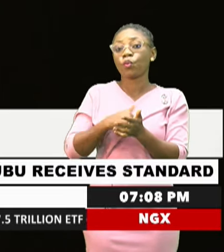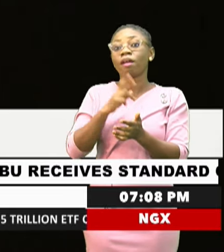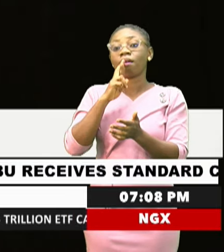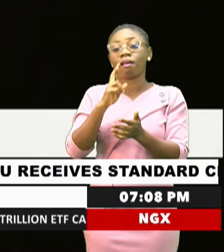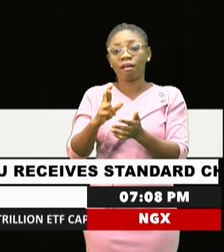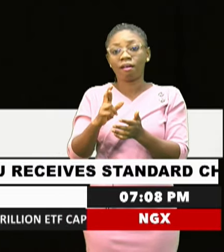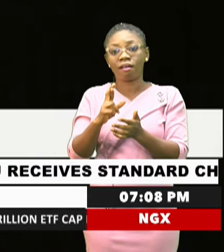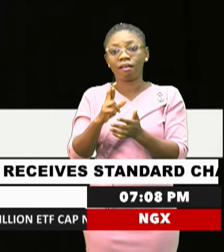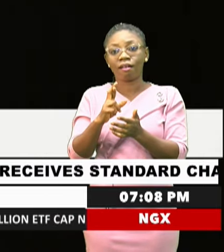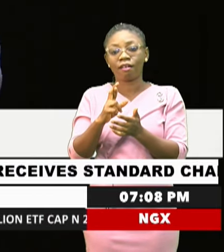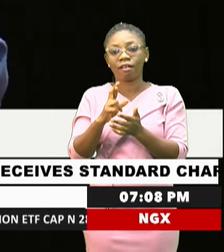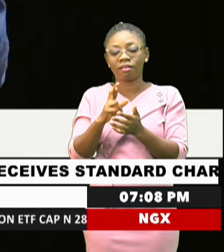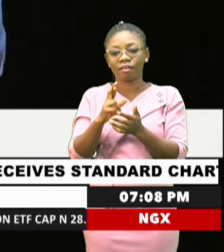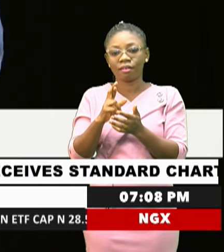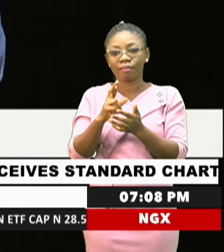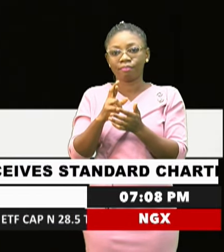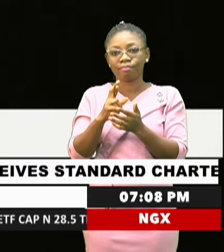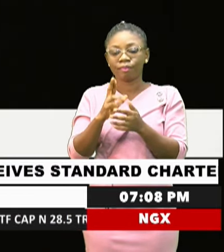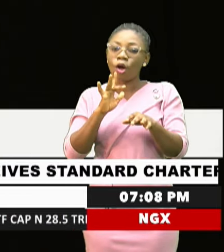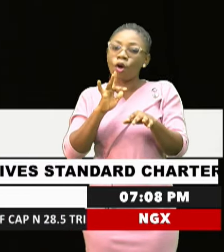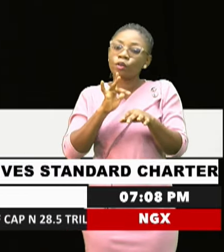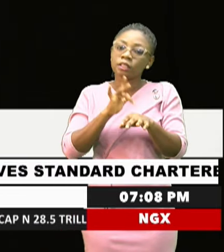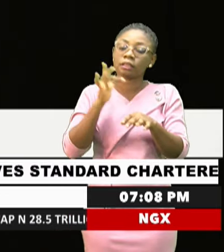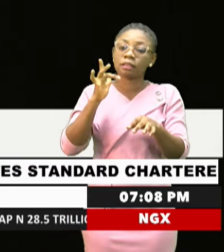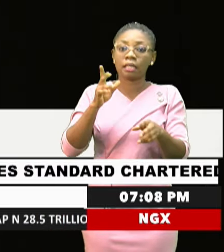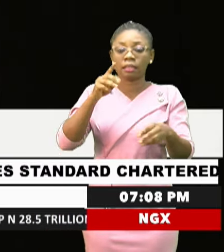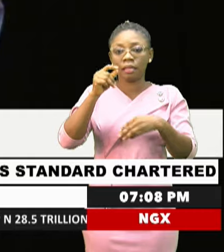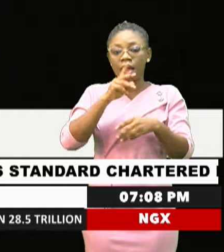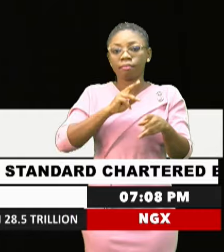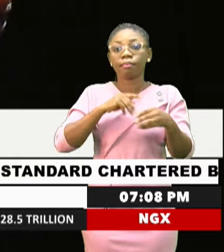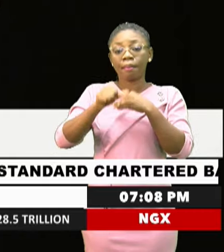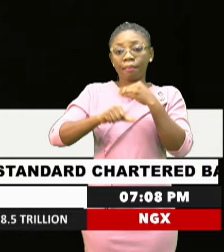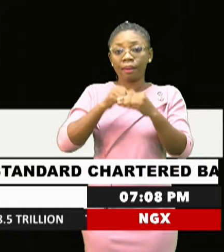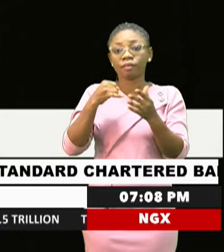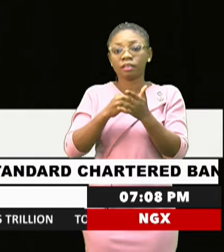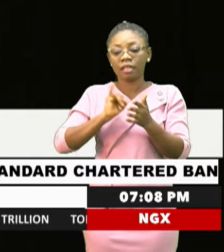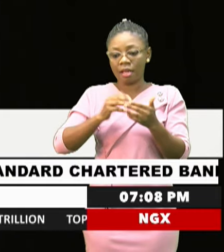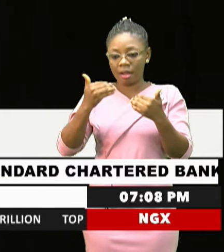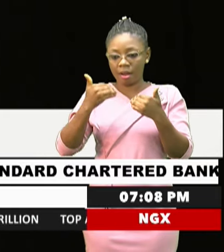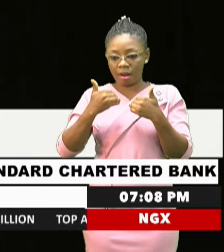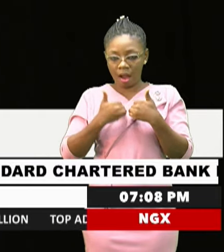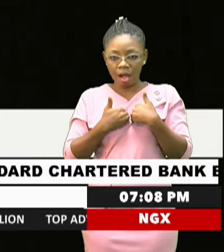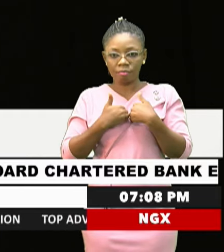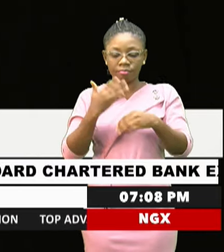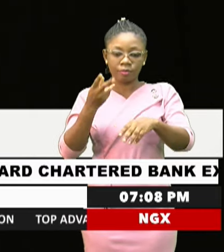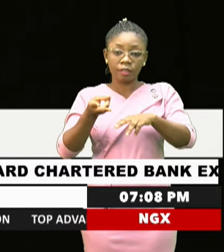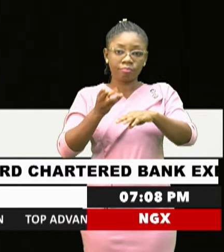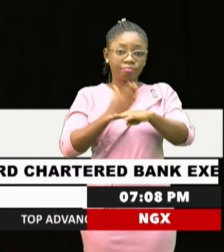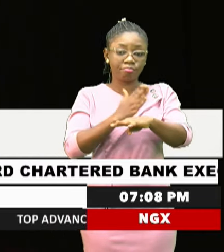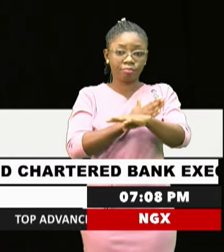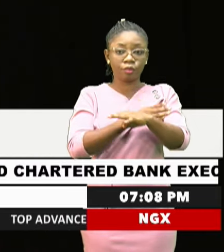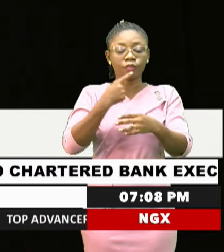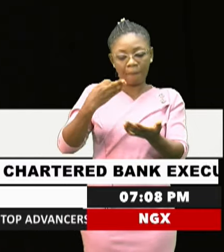concerned about their issues. In this year's budget, I have enhanced the budget going to CDF to